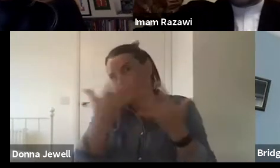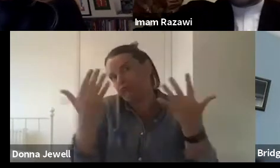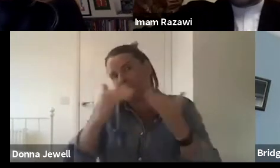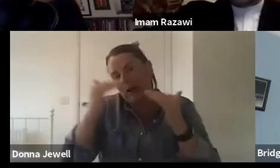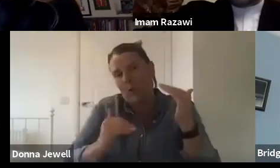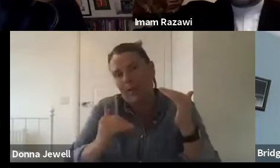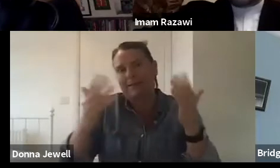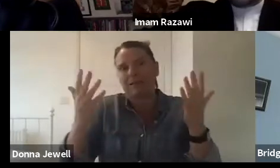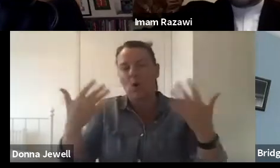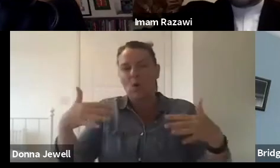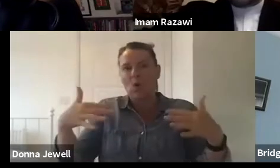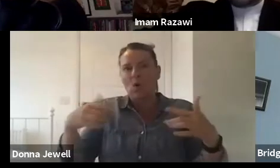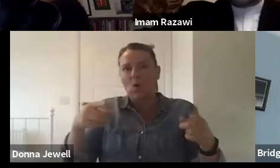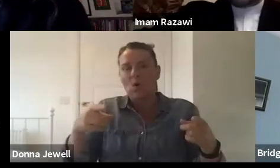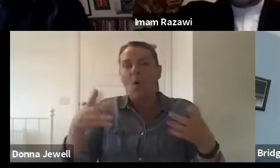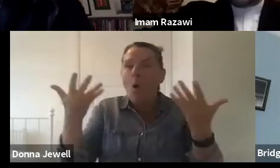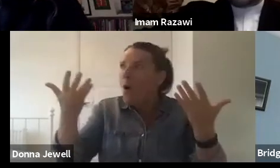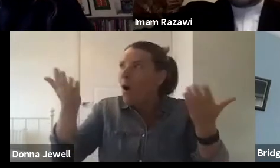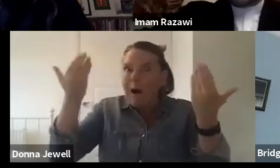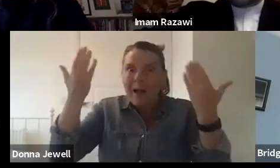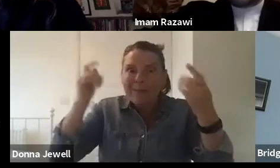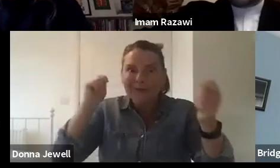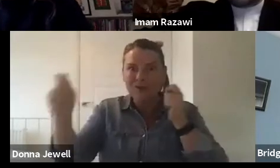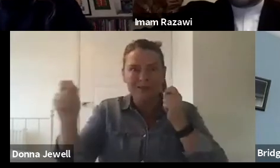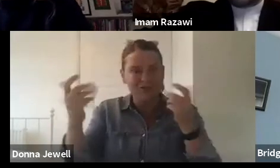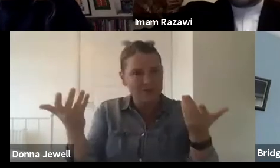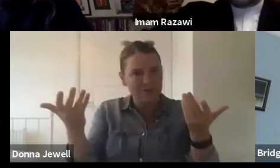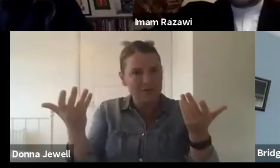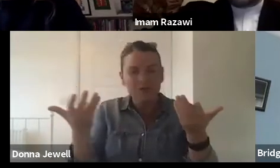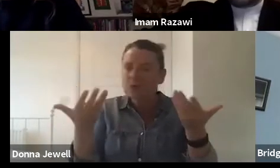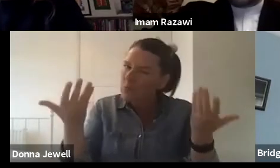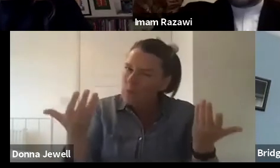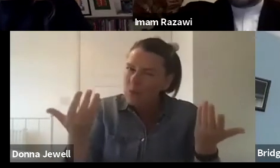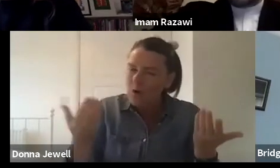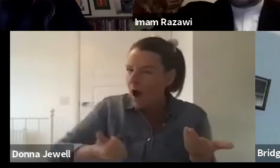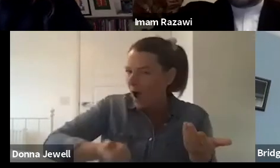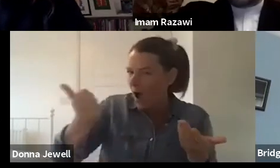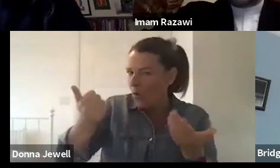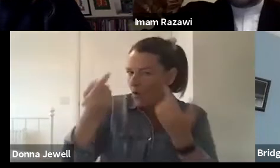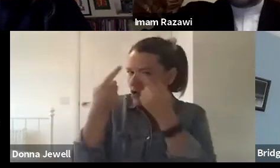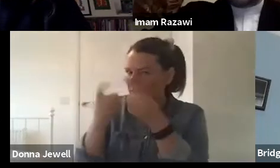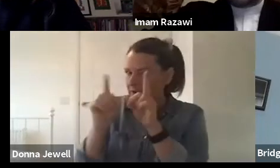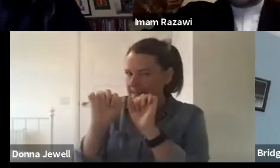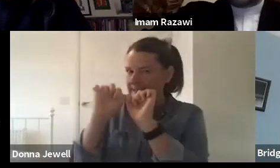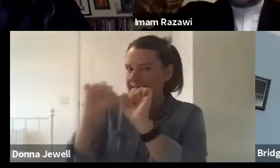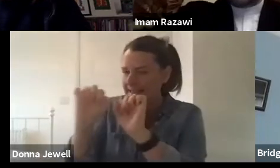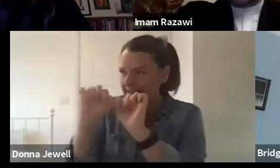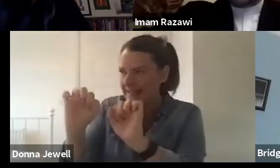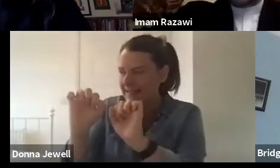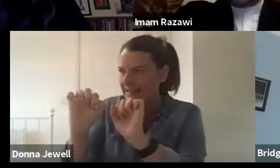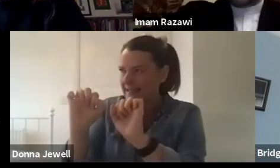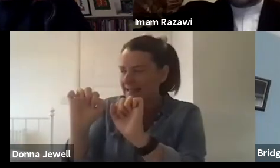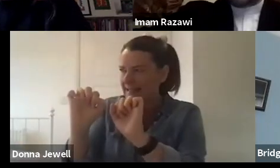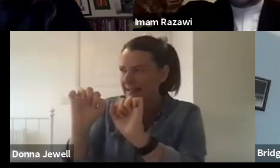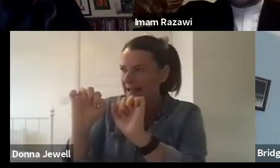So how do universities encourage wealth to be both created and distributed